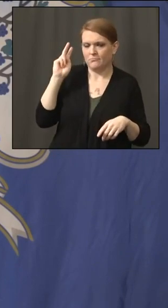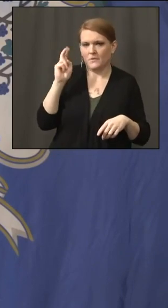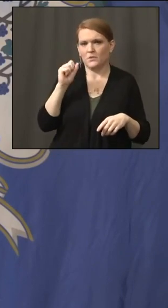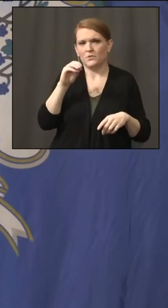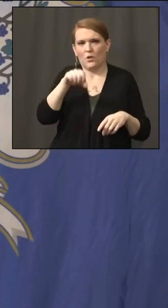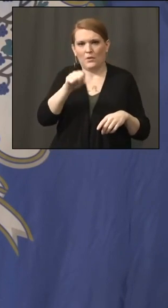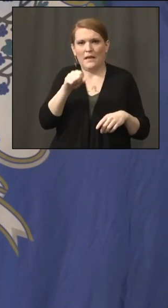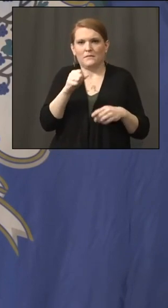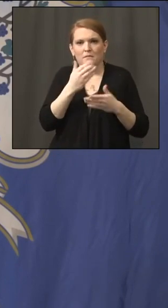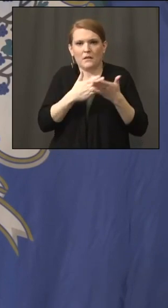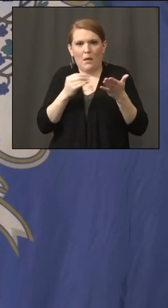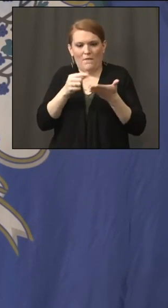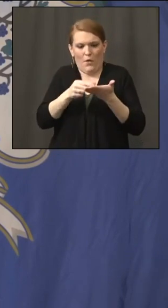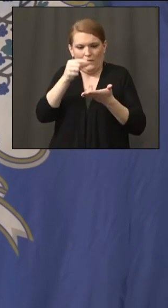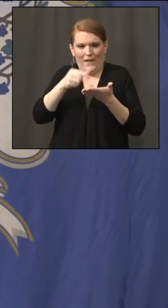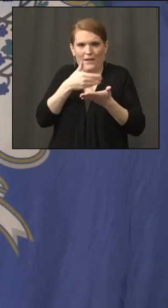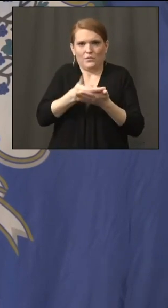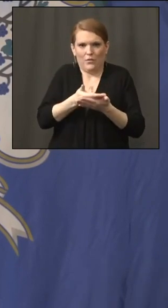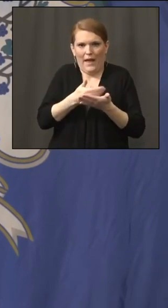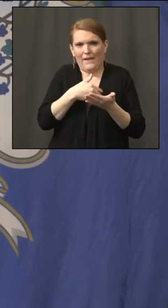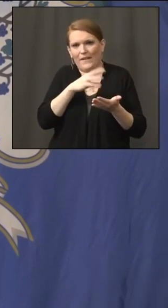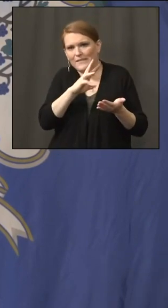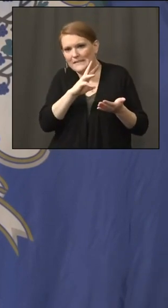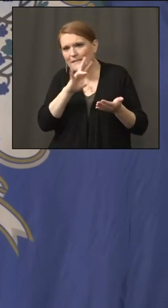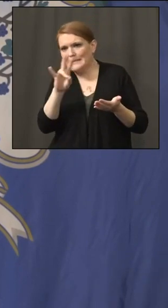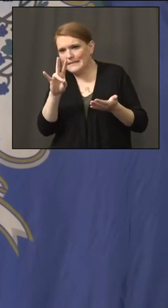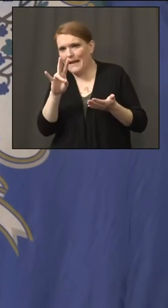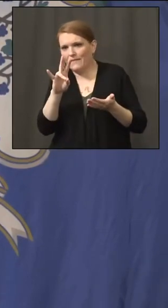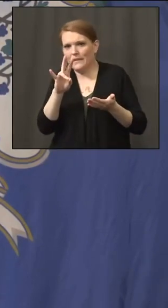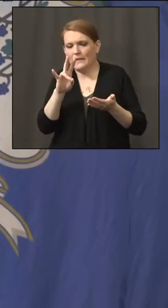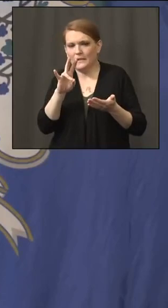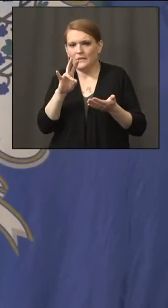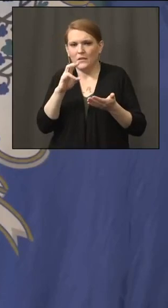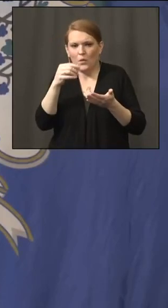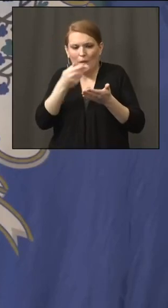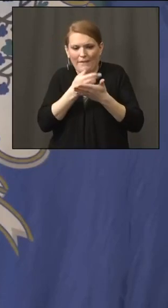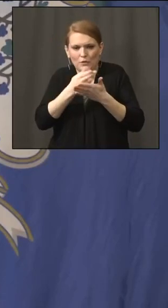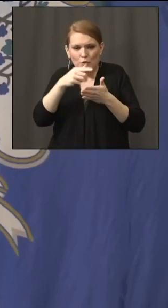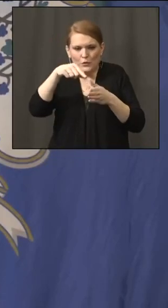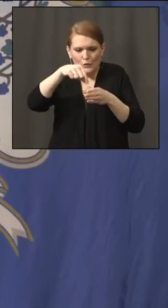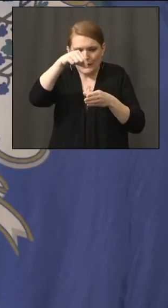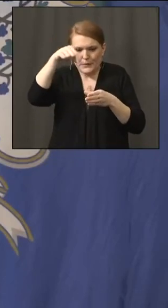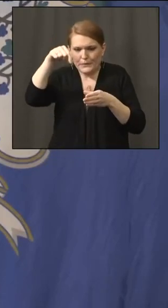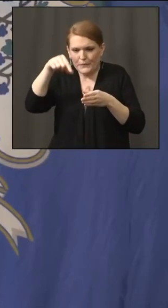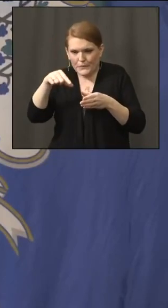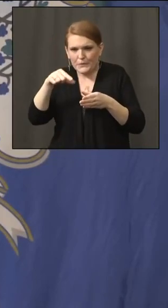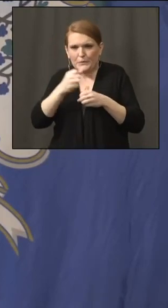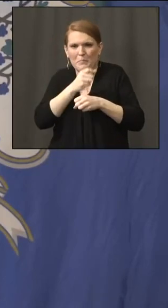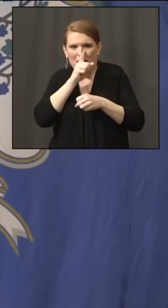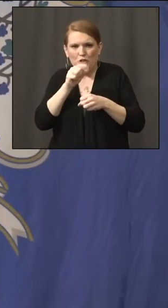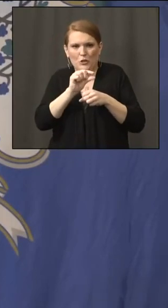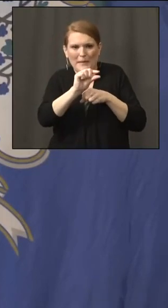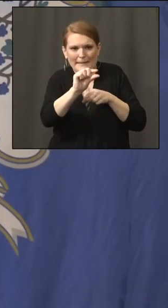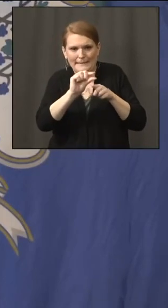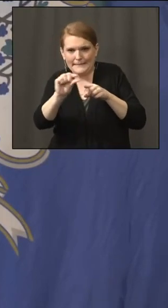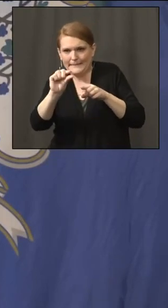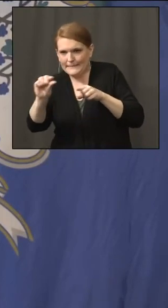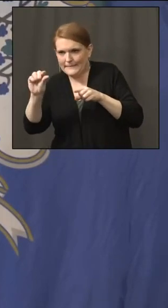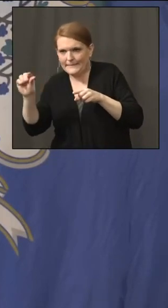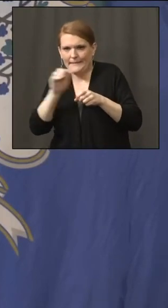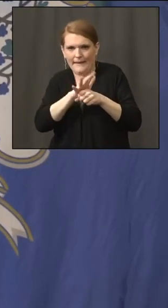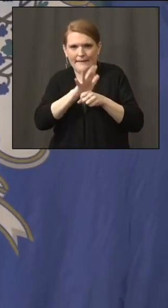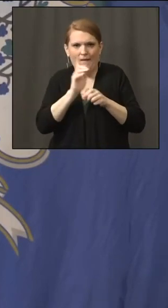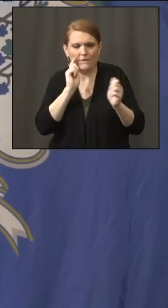seven in some cases. And we allocated them carefully with an eyedropper. And so that increased our supply a bit.